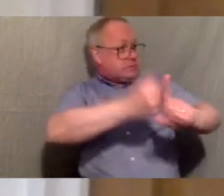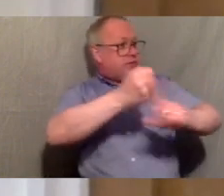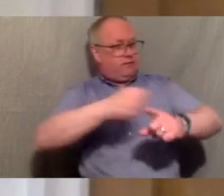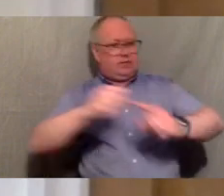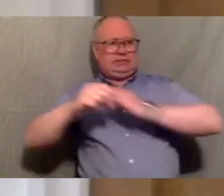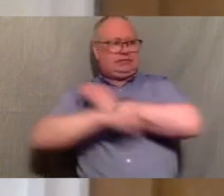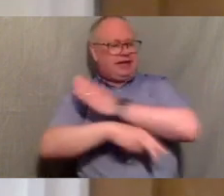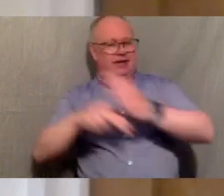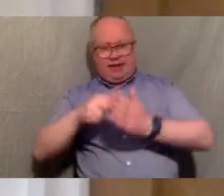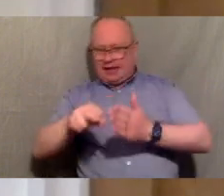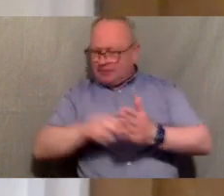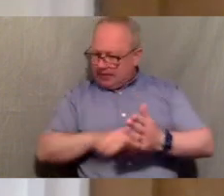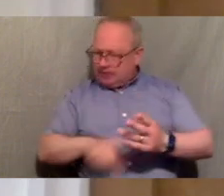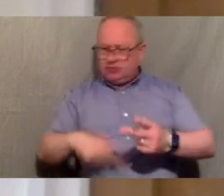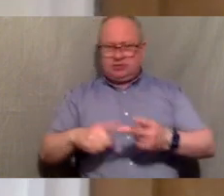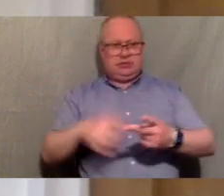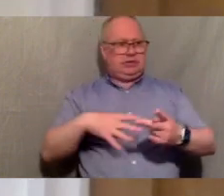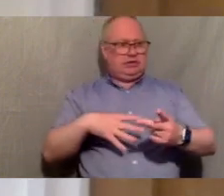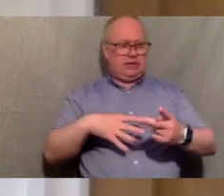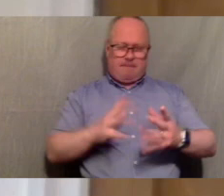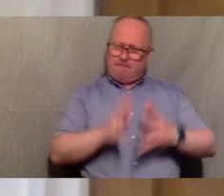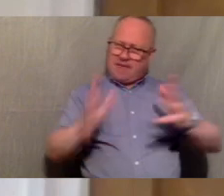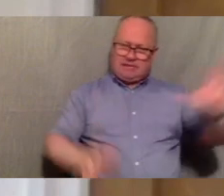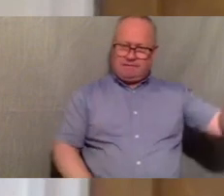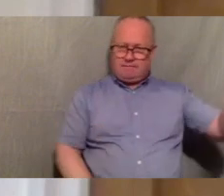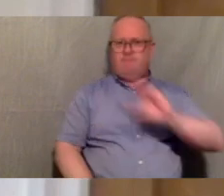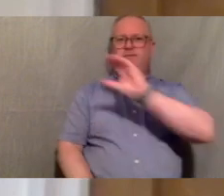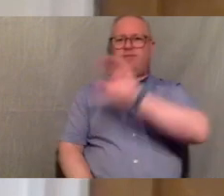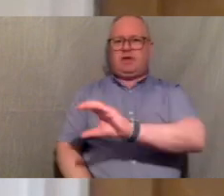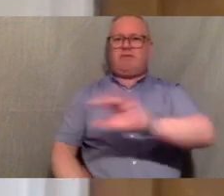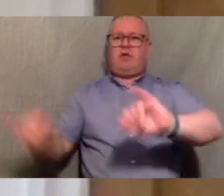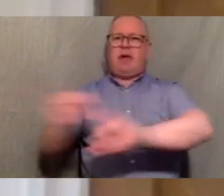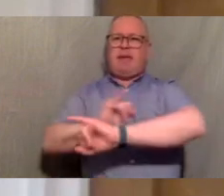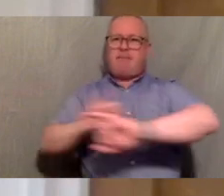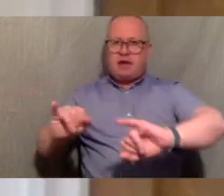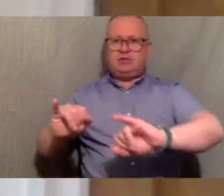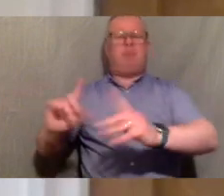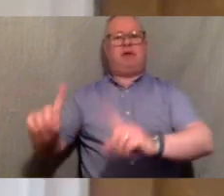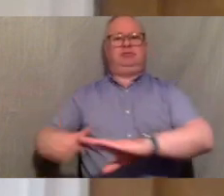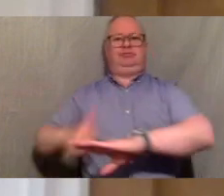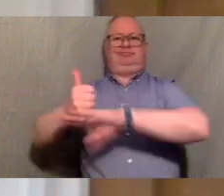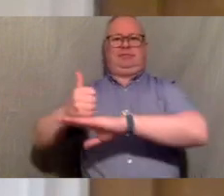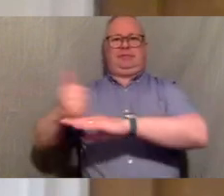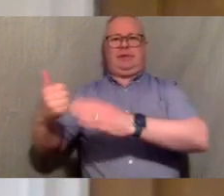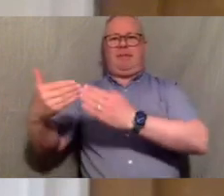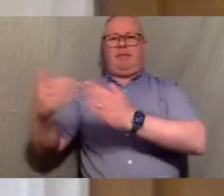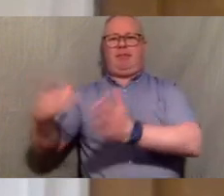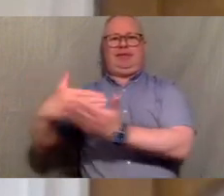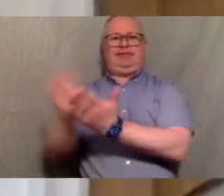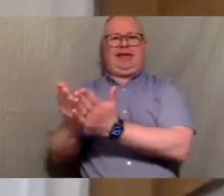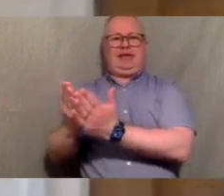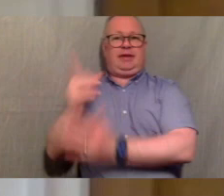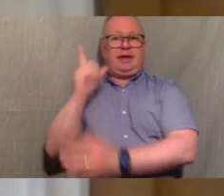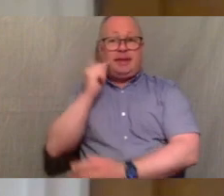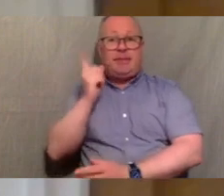needs to be a massive injection of funding to build both emergency and long-term public sector capacity um and long-term fundamental changes to whether